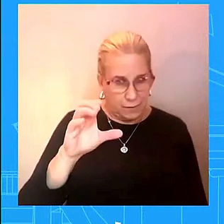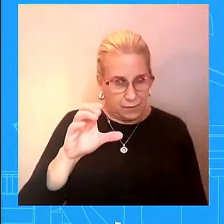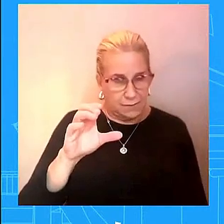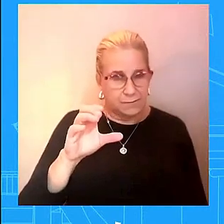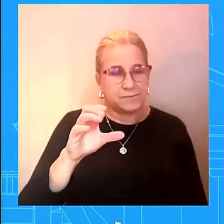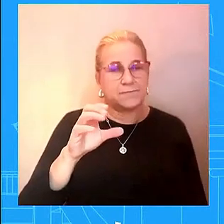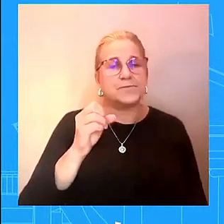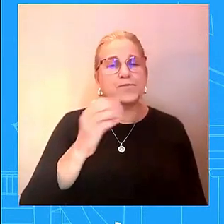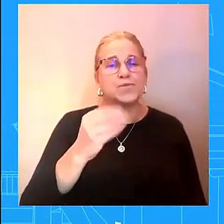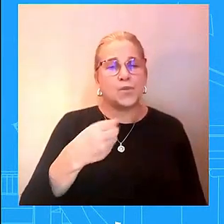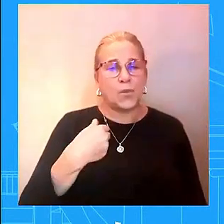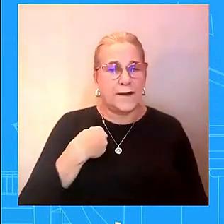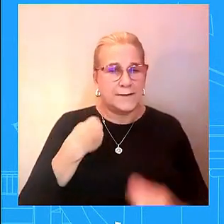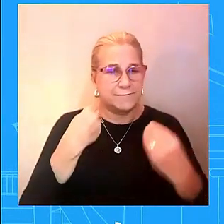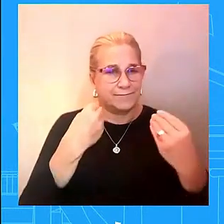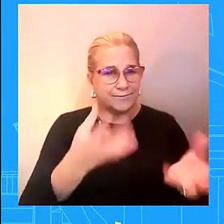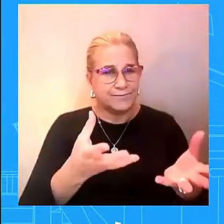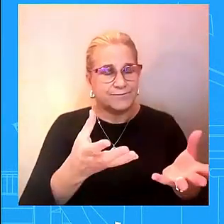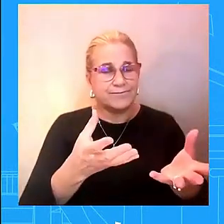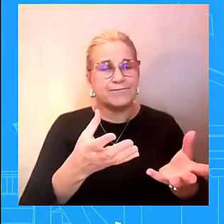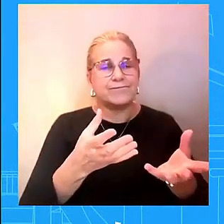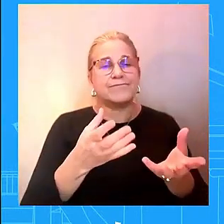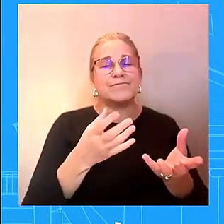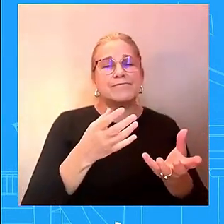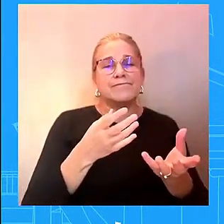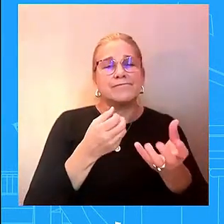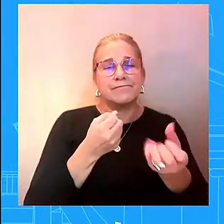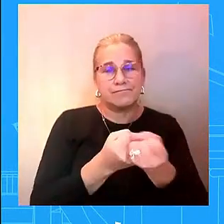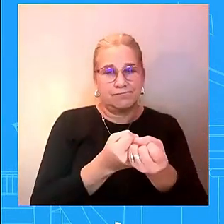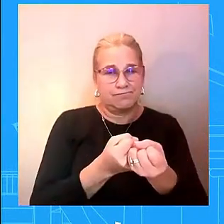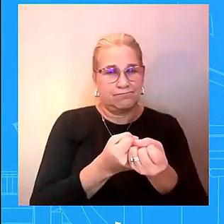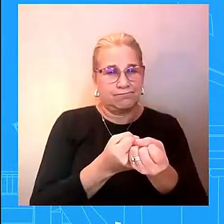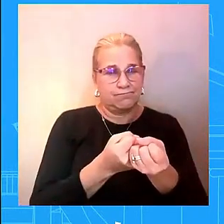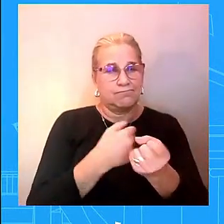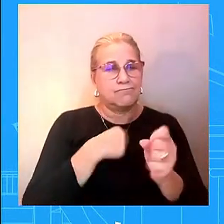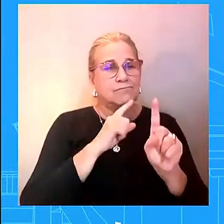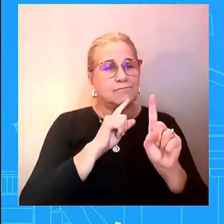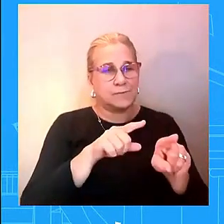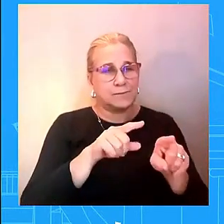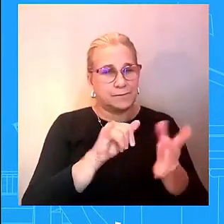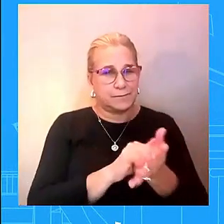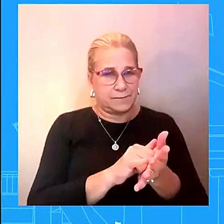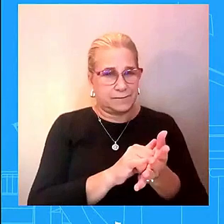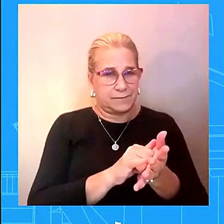it is dangerous to your point in your question it's dangerous it's unhelpful and it gets in the way